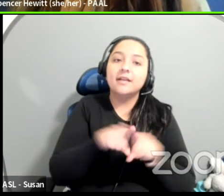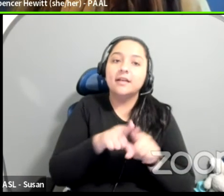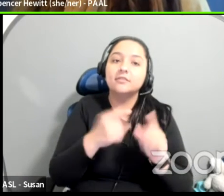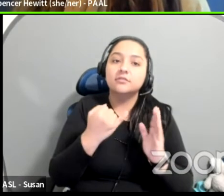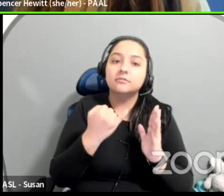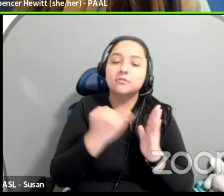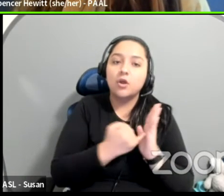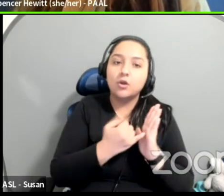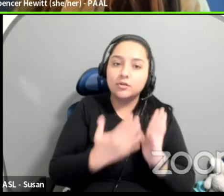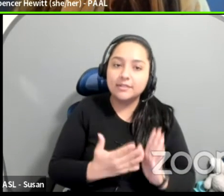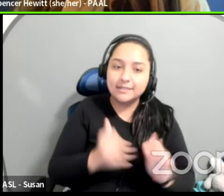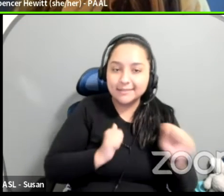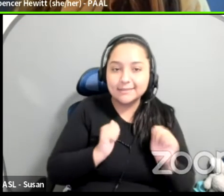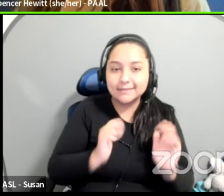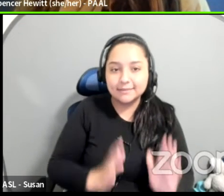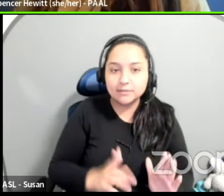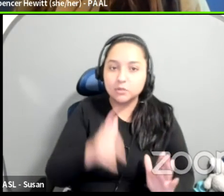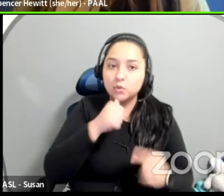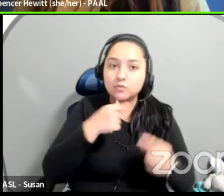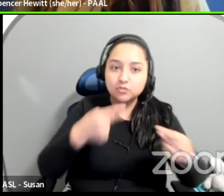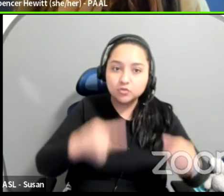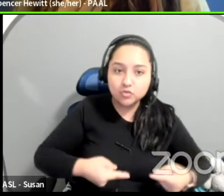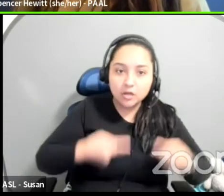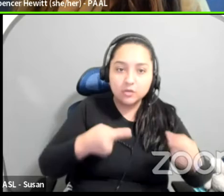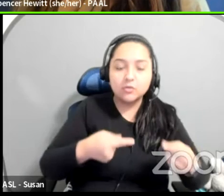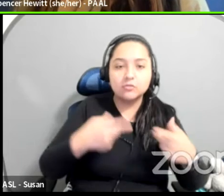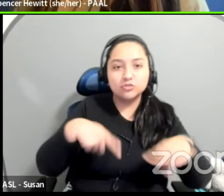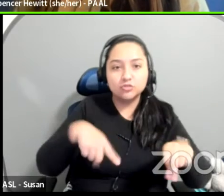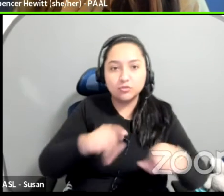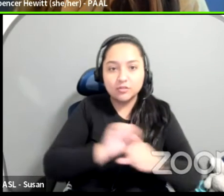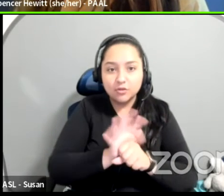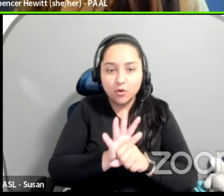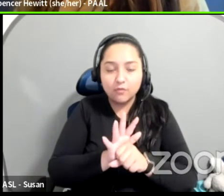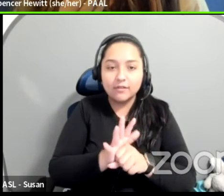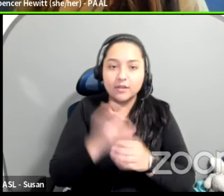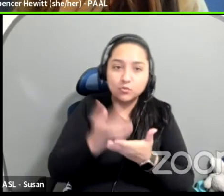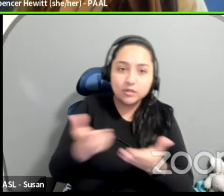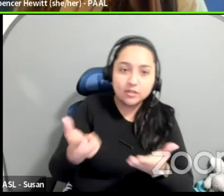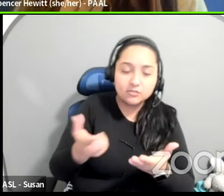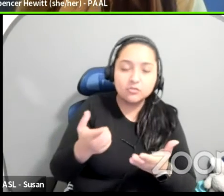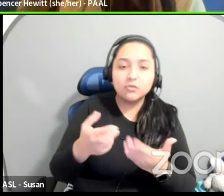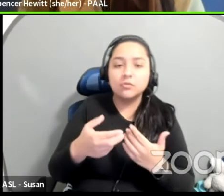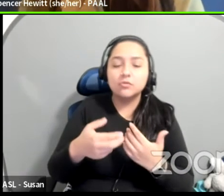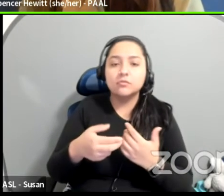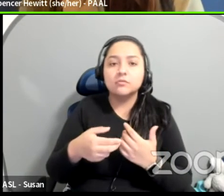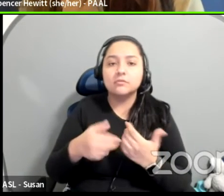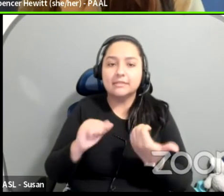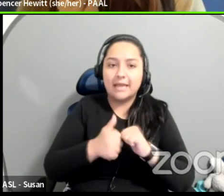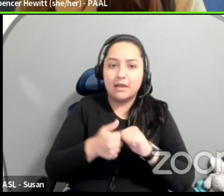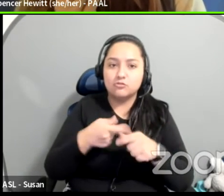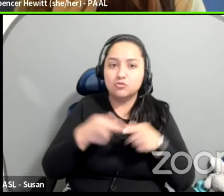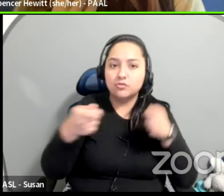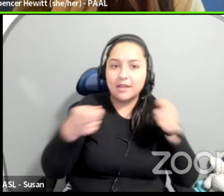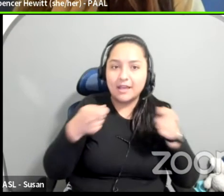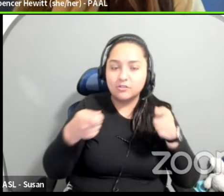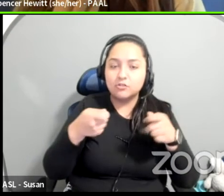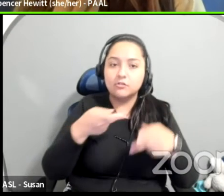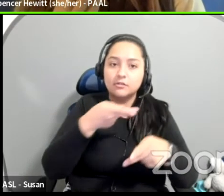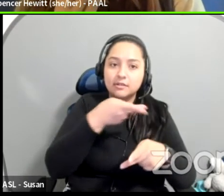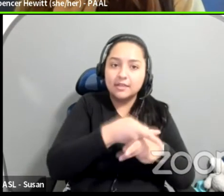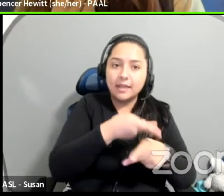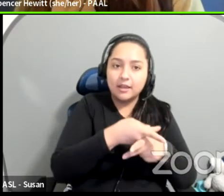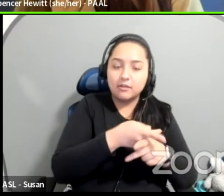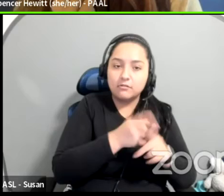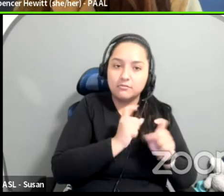with access during COVID for this reason, to hear or be pointed to resources on how you've been handling the intersections of caregiver inclusion and access in